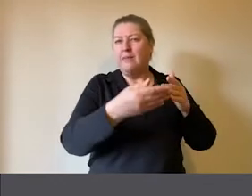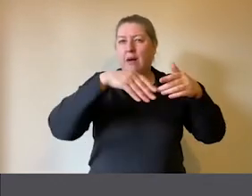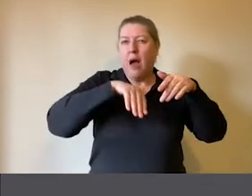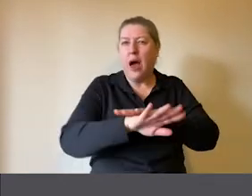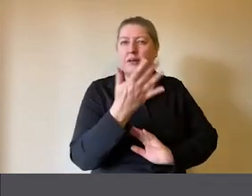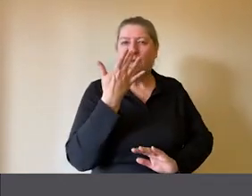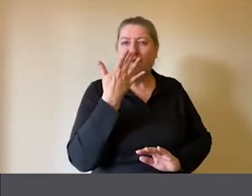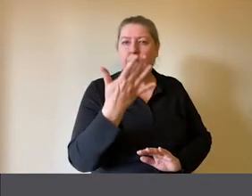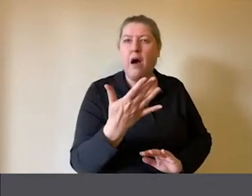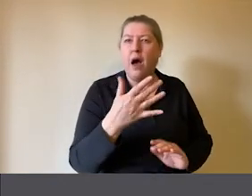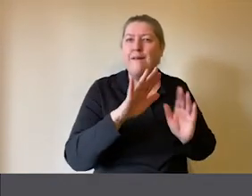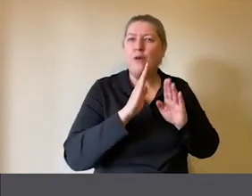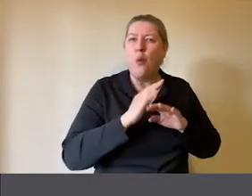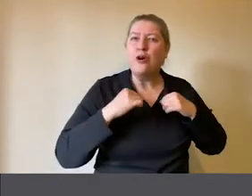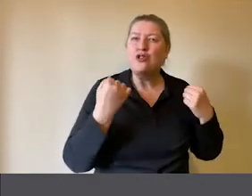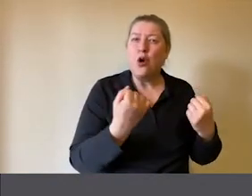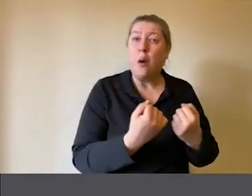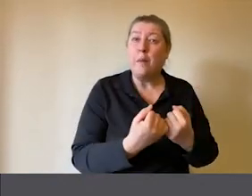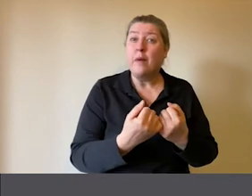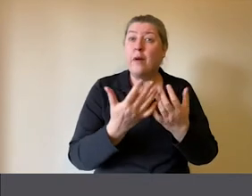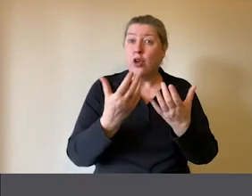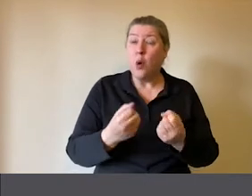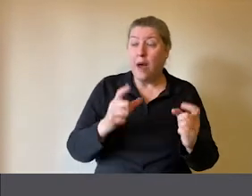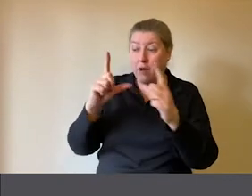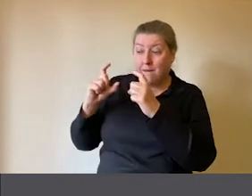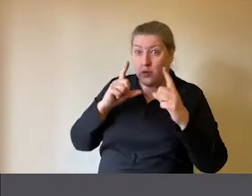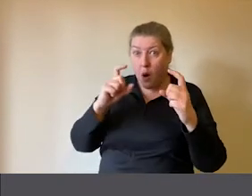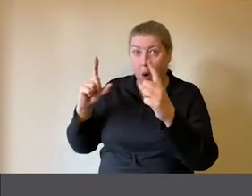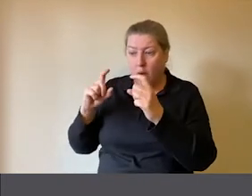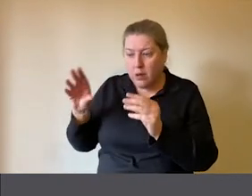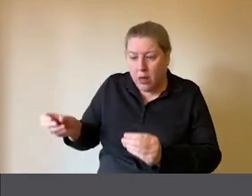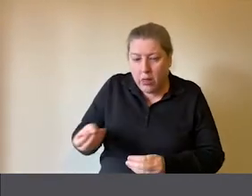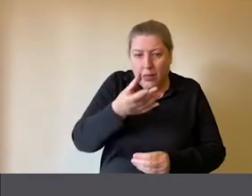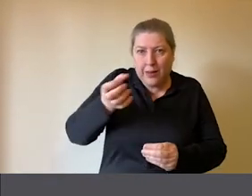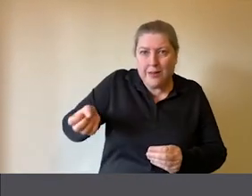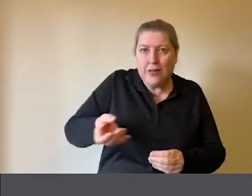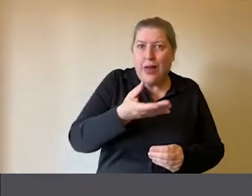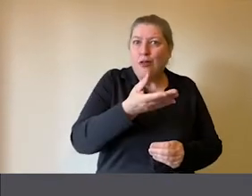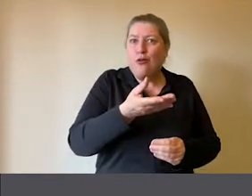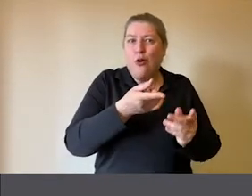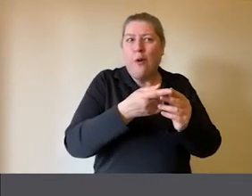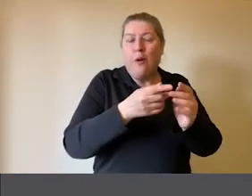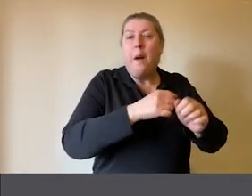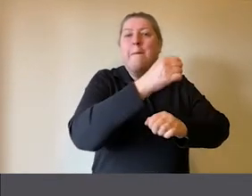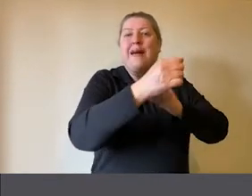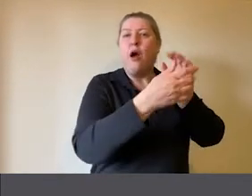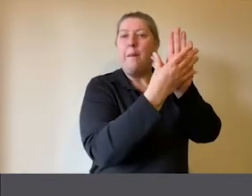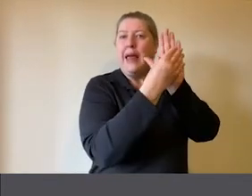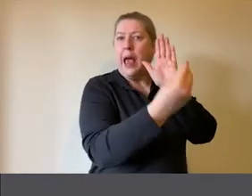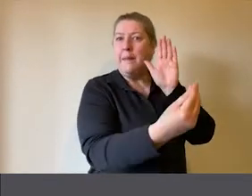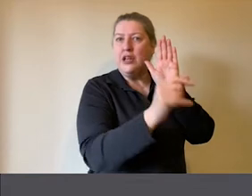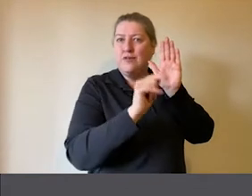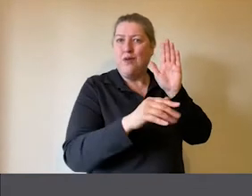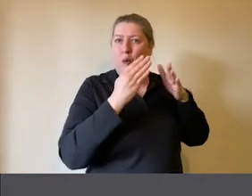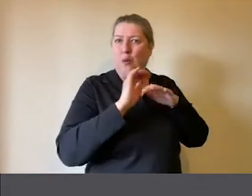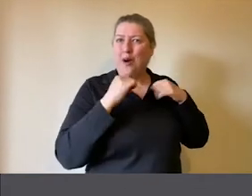workshops, you have a suite of photos that you can send through that become the image for